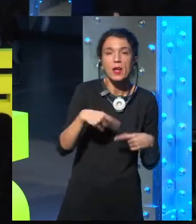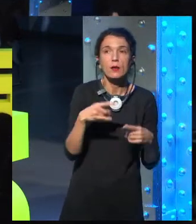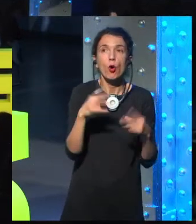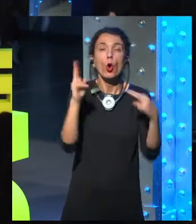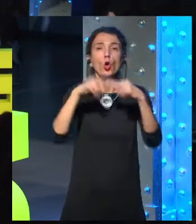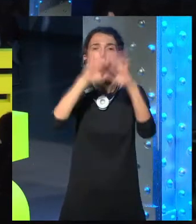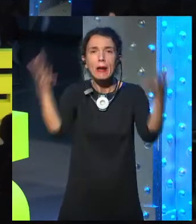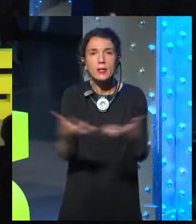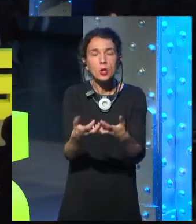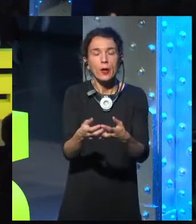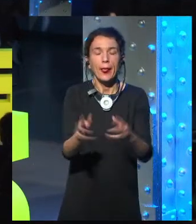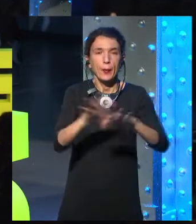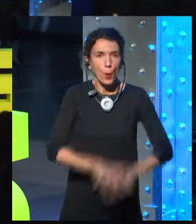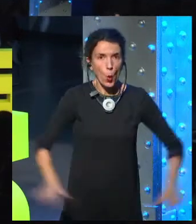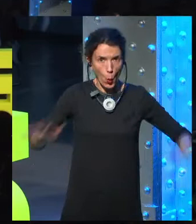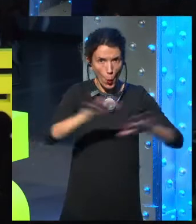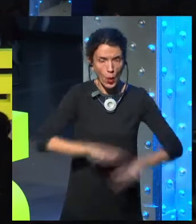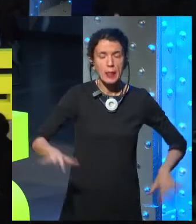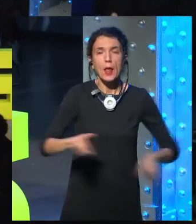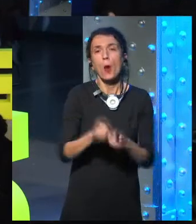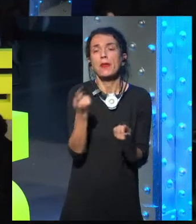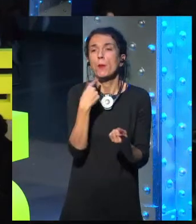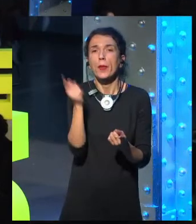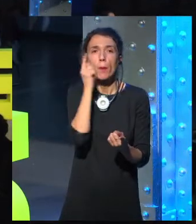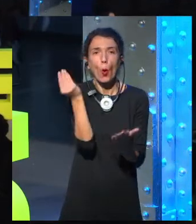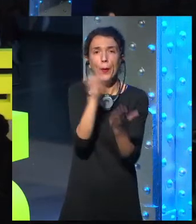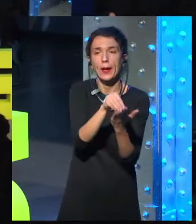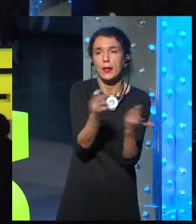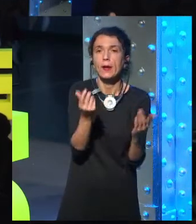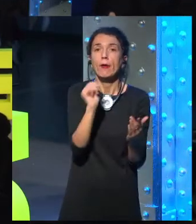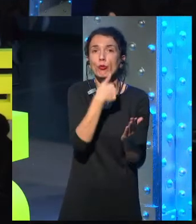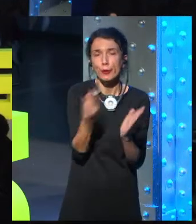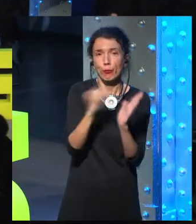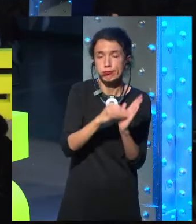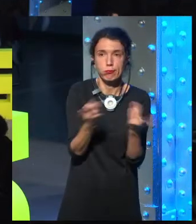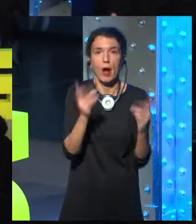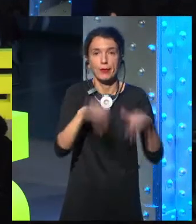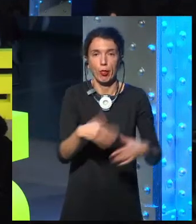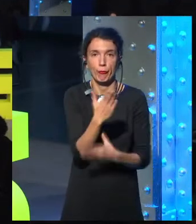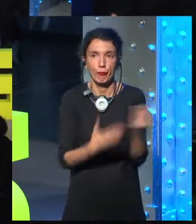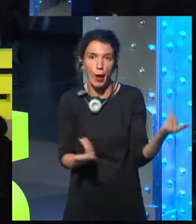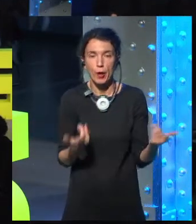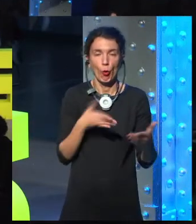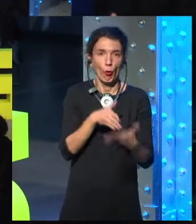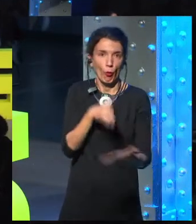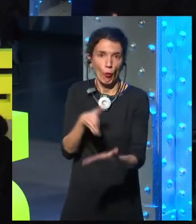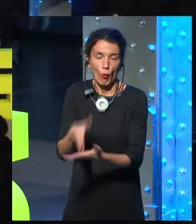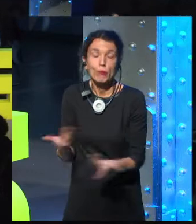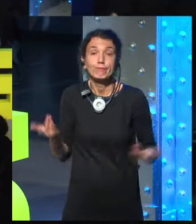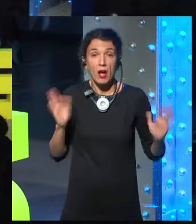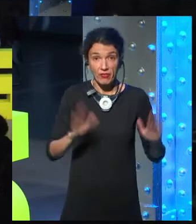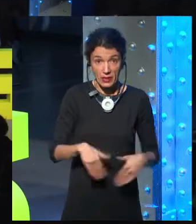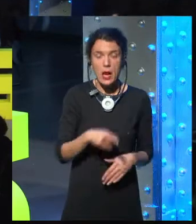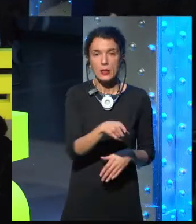bad password, and then you don't have any attention because everything else is trying to take your attention. So if we work towards building